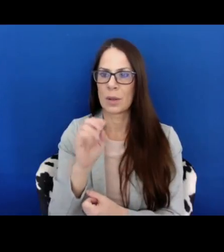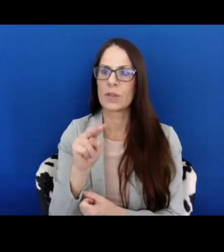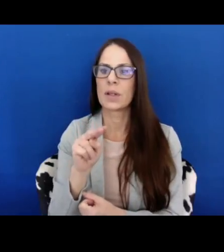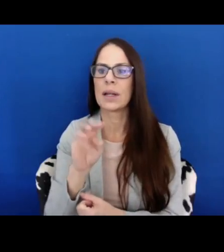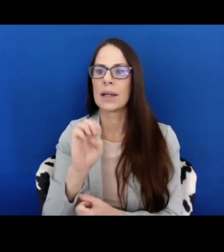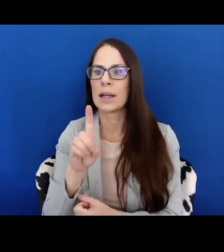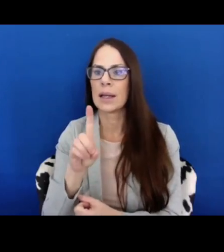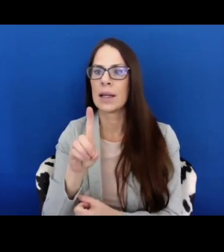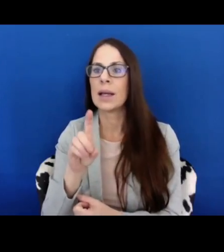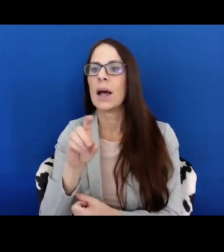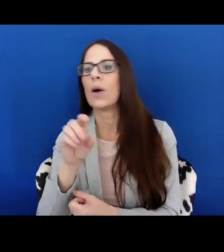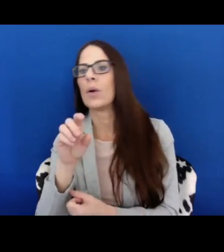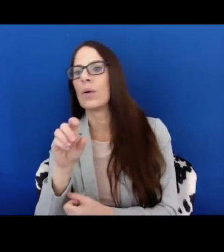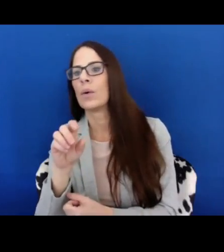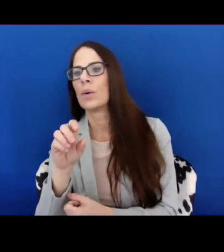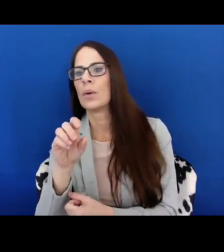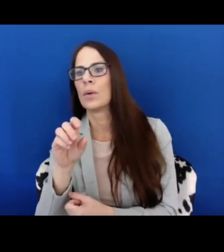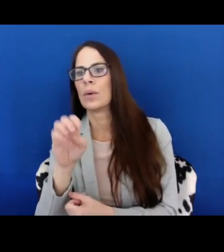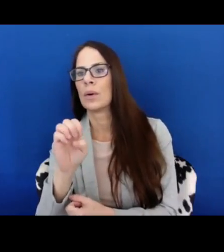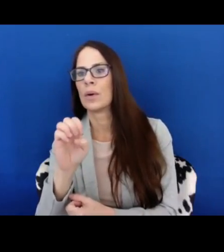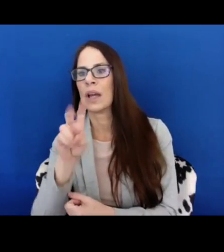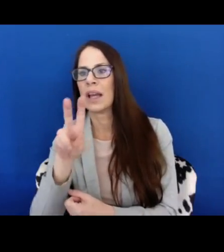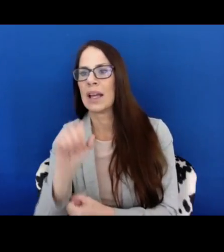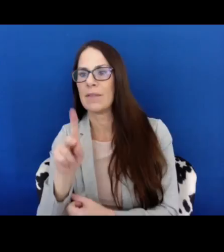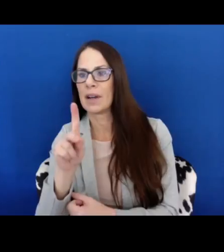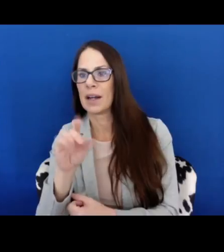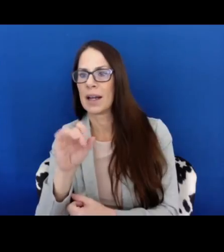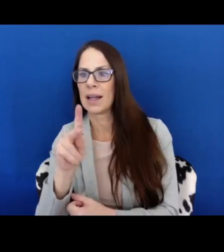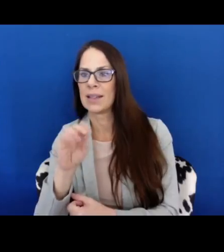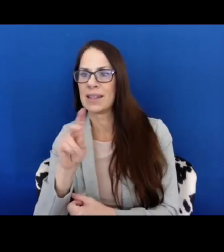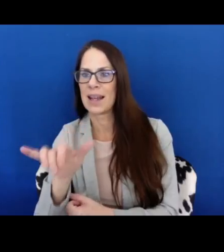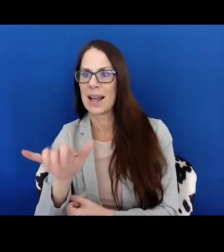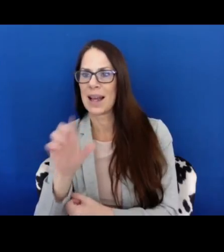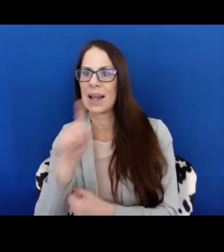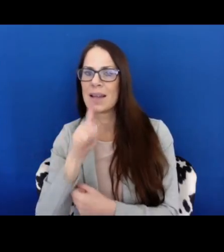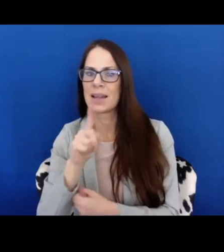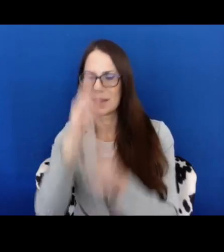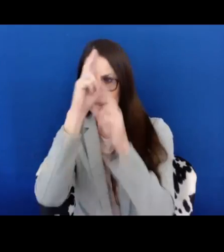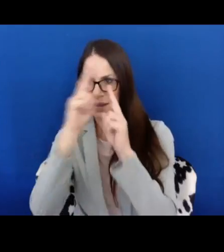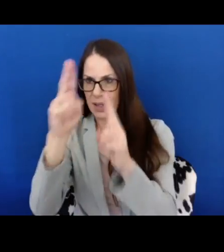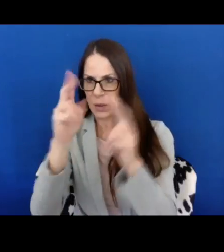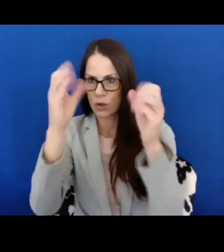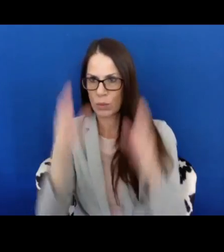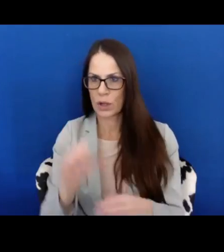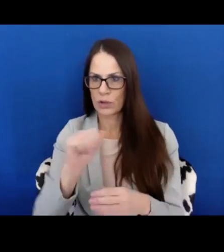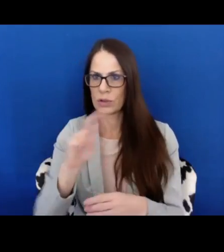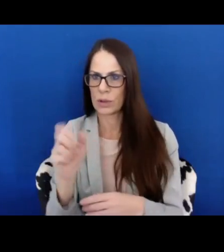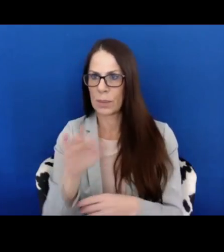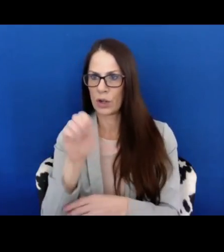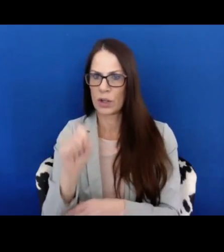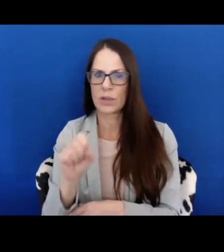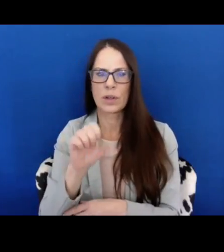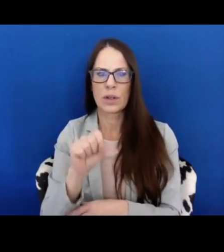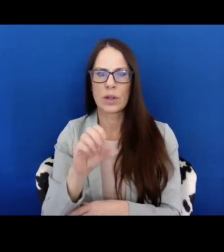introduce them each individually. Eva Kate is distinguished professor emeritus at Stony Brook University,